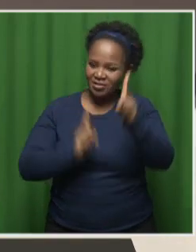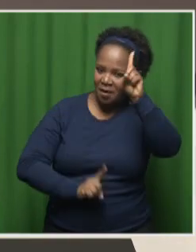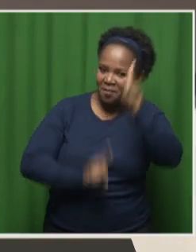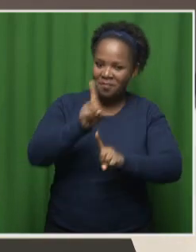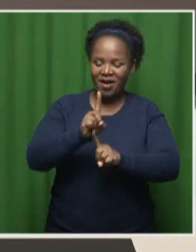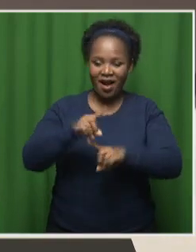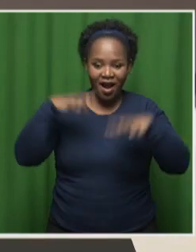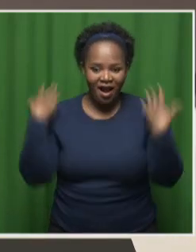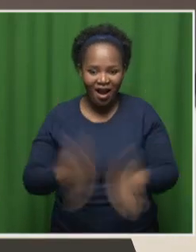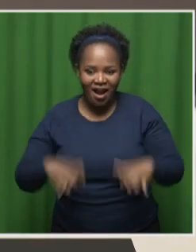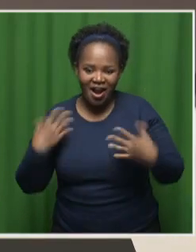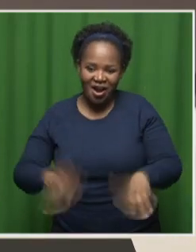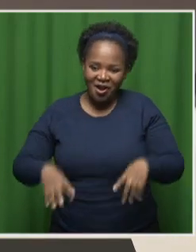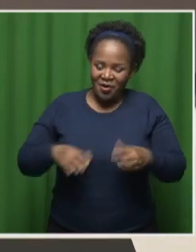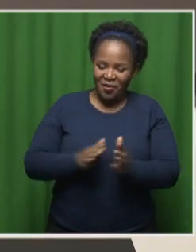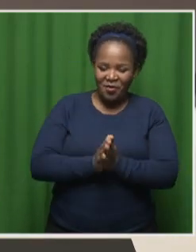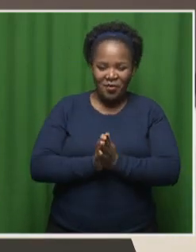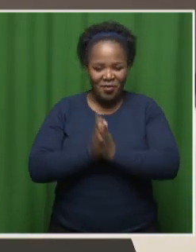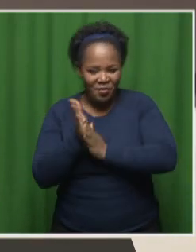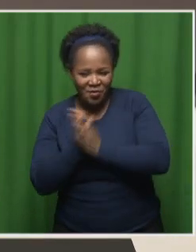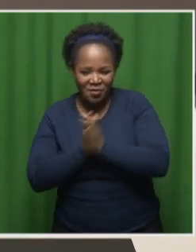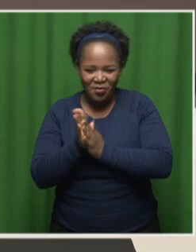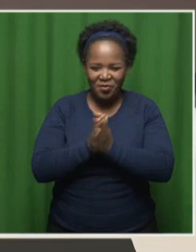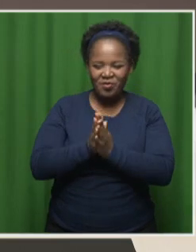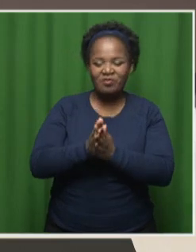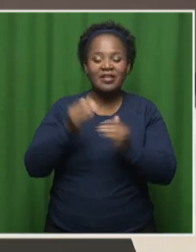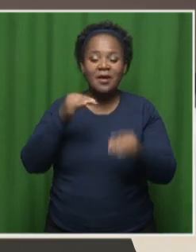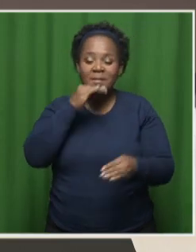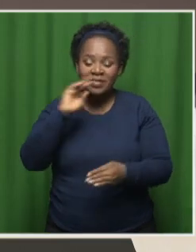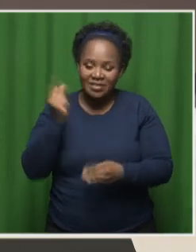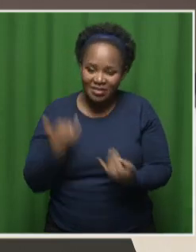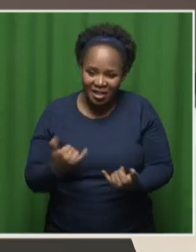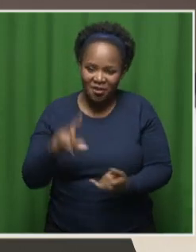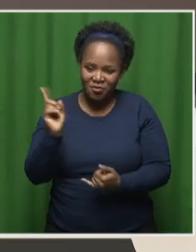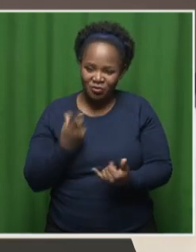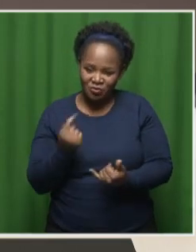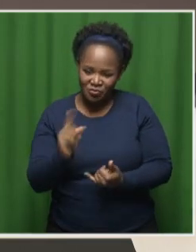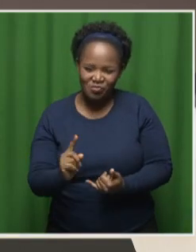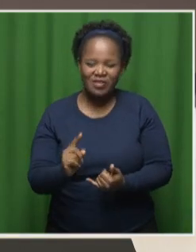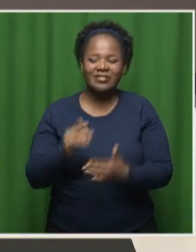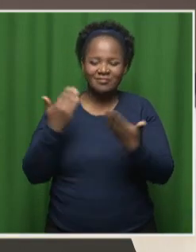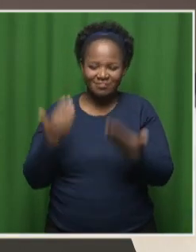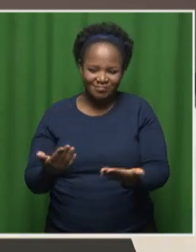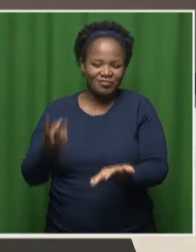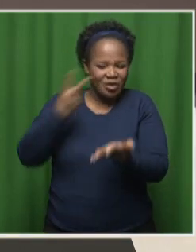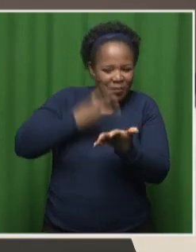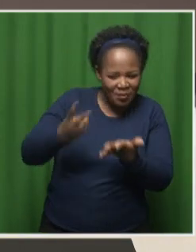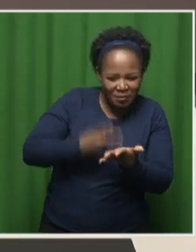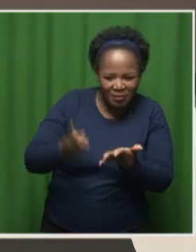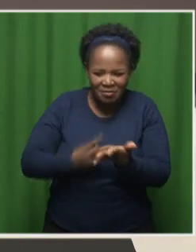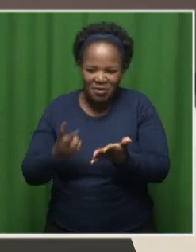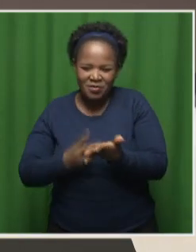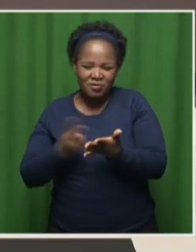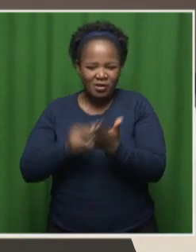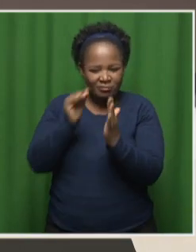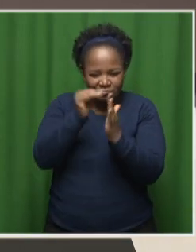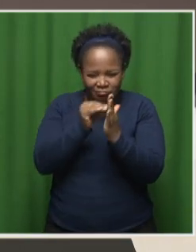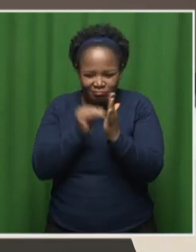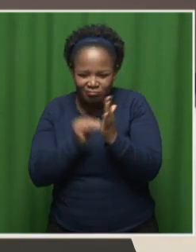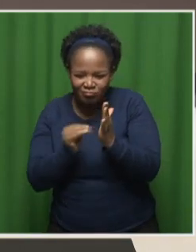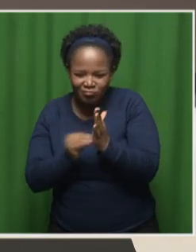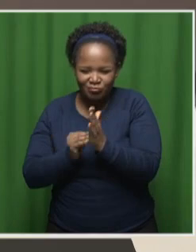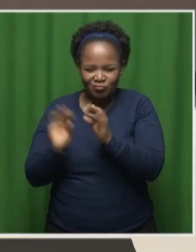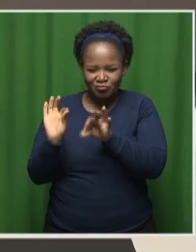And that's when the real work started. We had to prepare our presentation. We had to get our facts in order. Had to get our house in order and make sure that